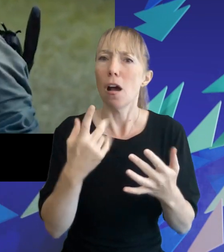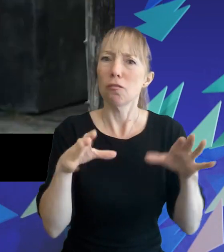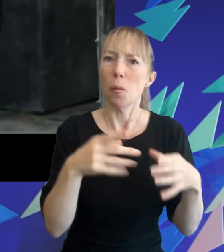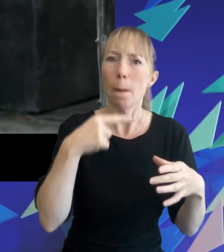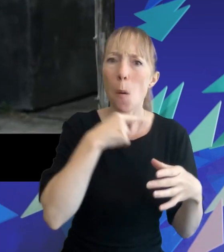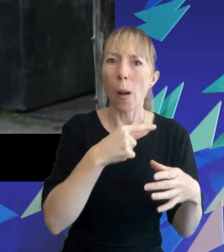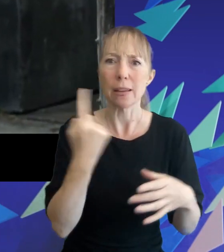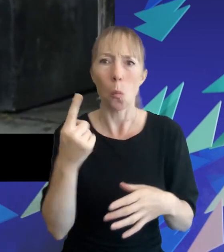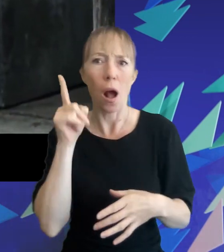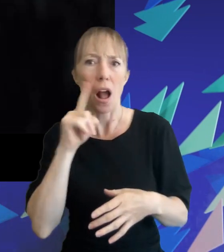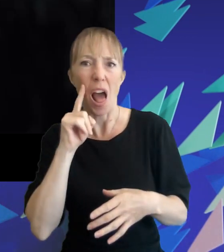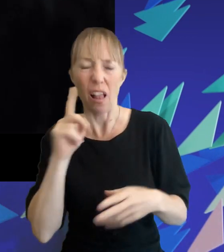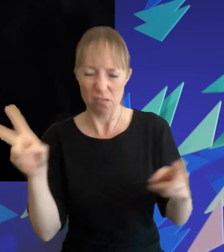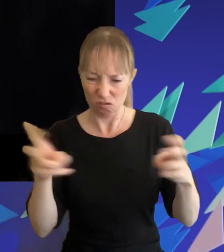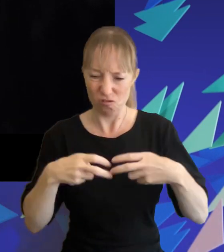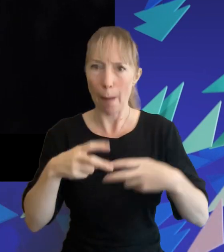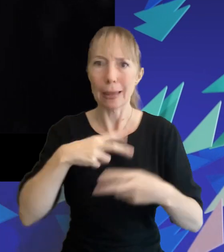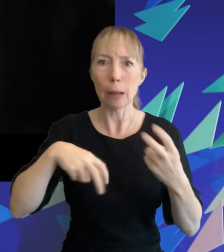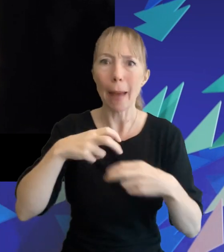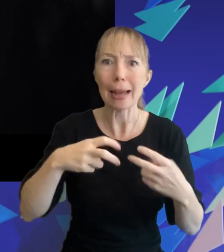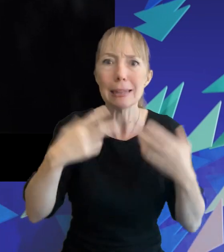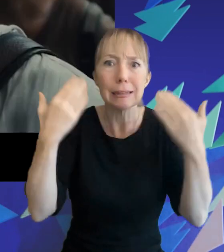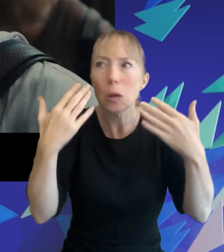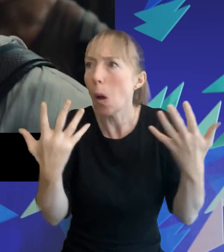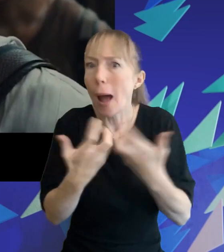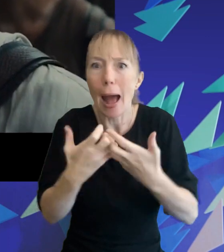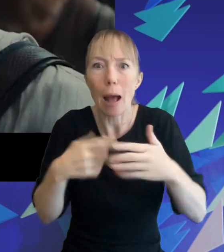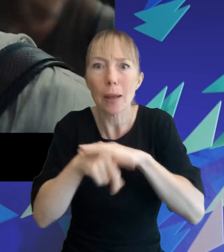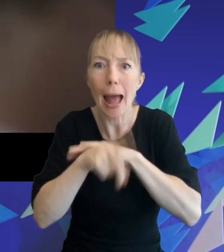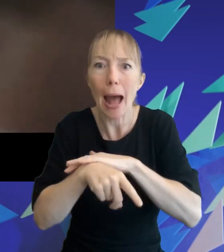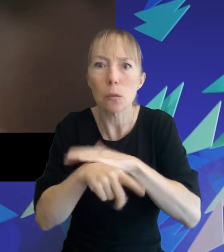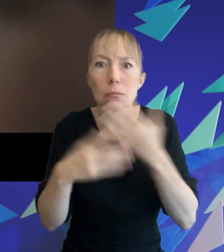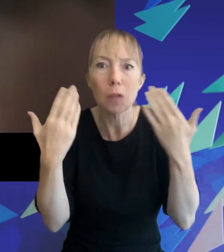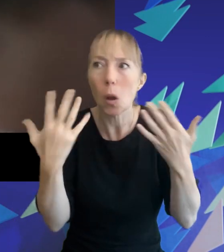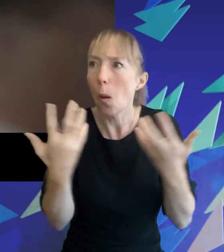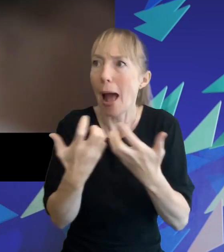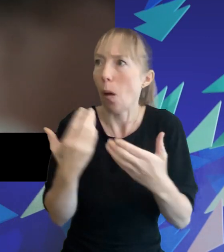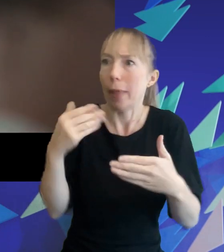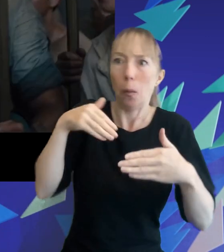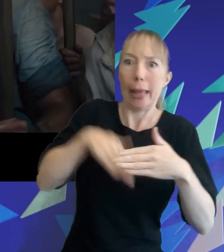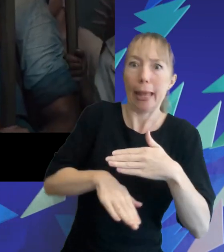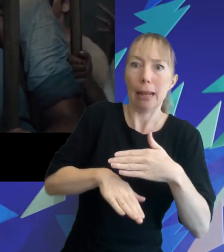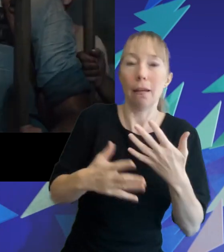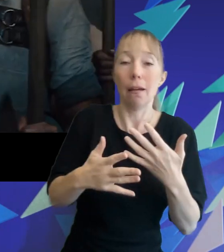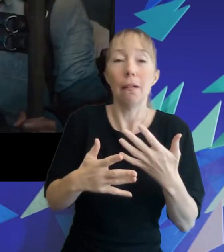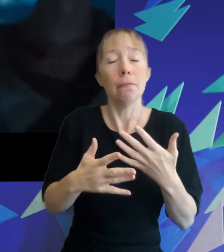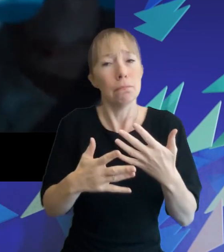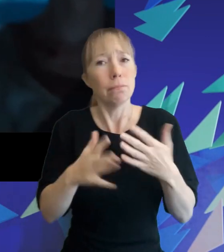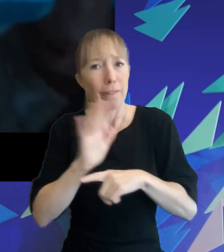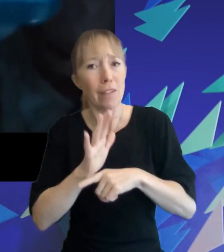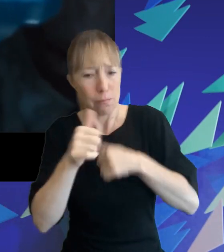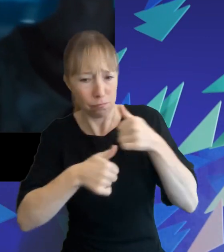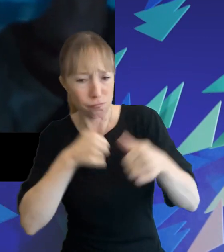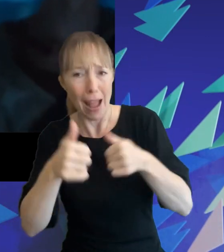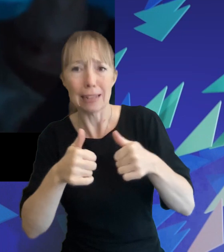with no memory as to how they got there or how to get out the film was praised for its tone acting and originality it stood